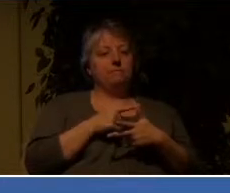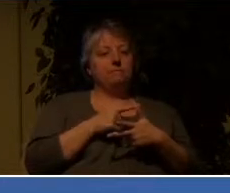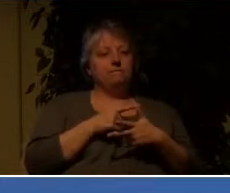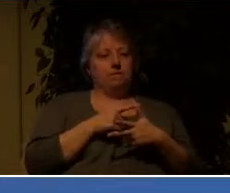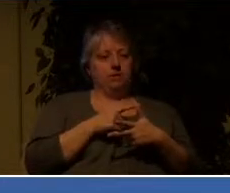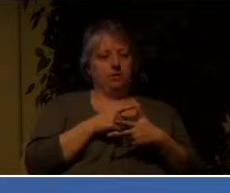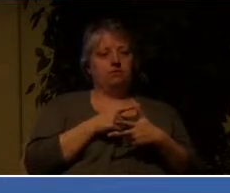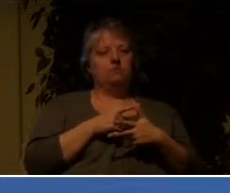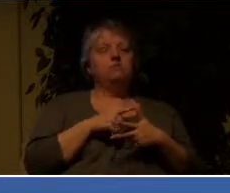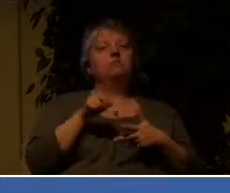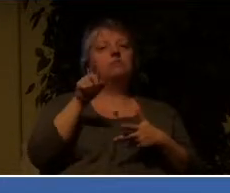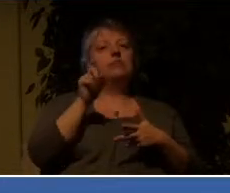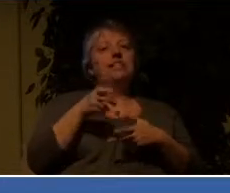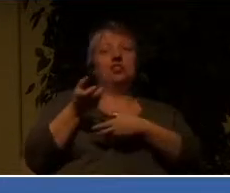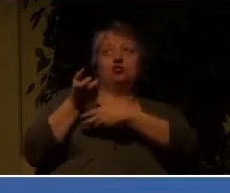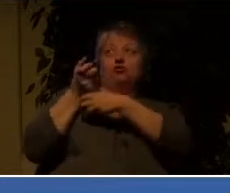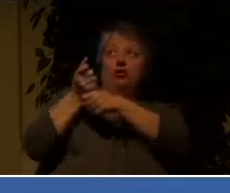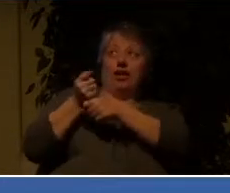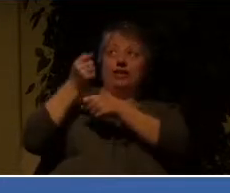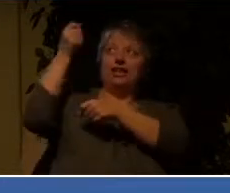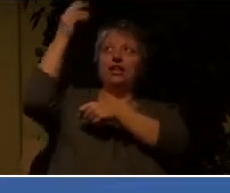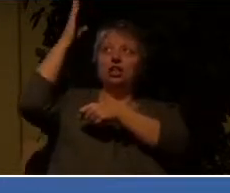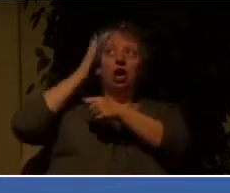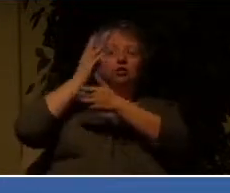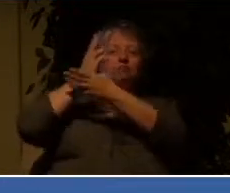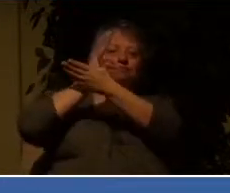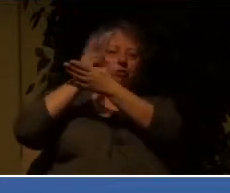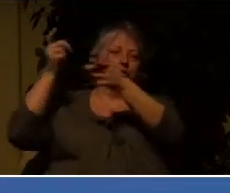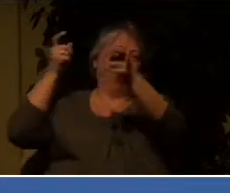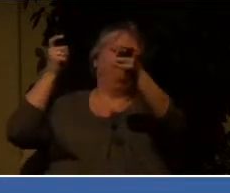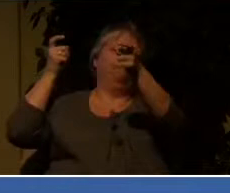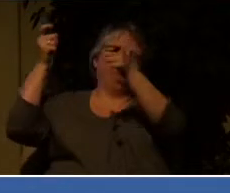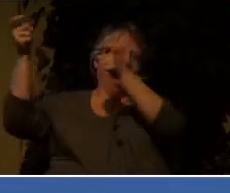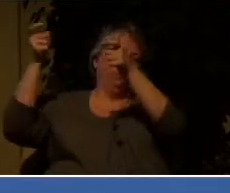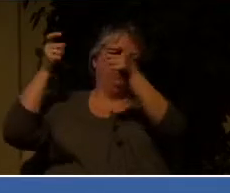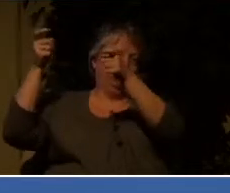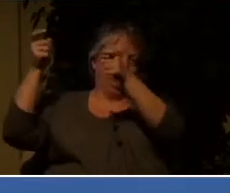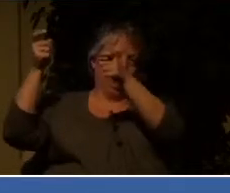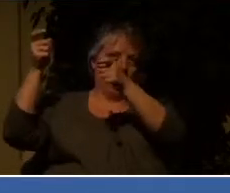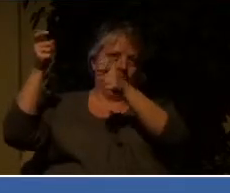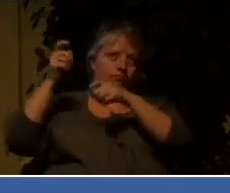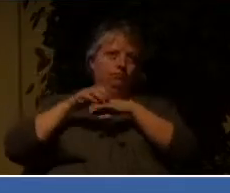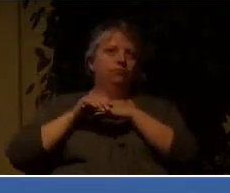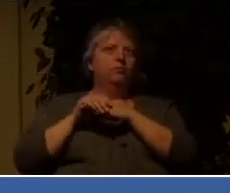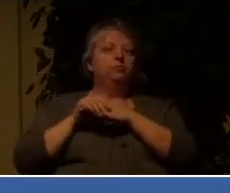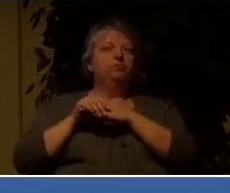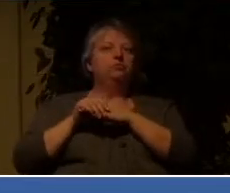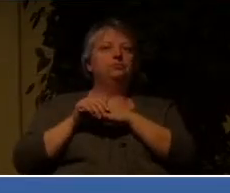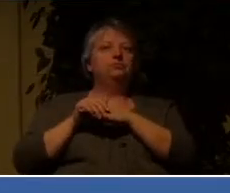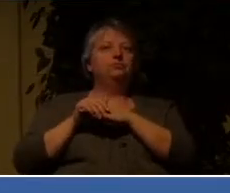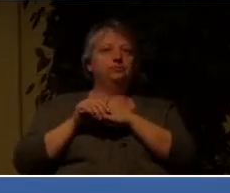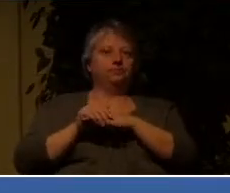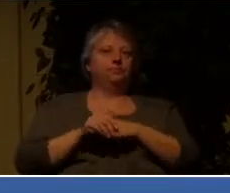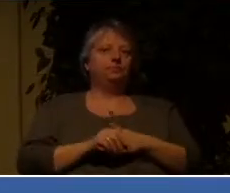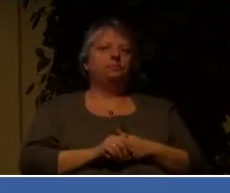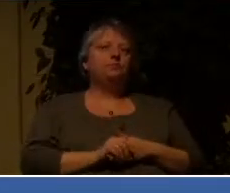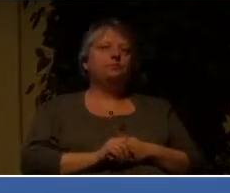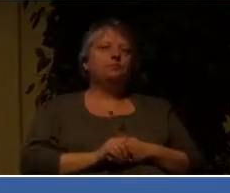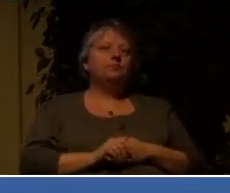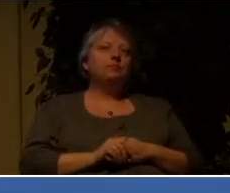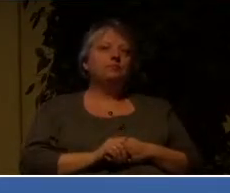sovereignty. We need to trust in the sovereignty of God.